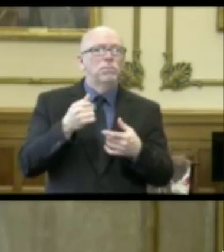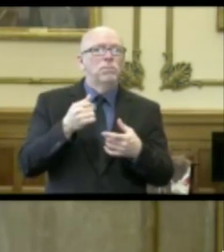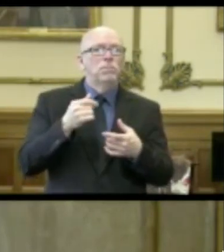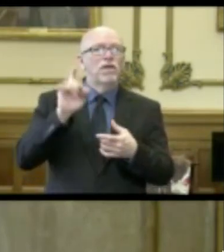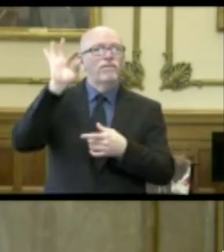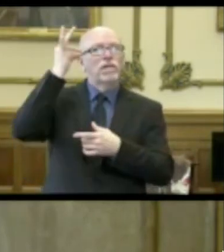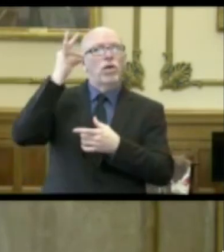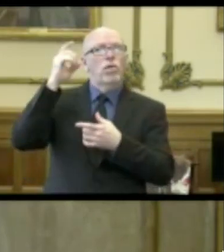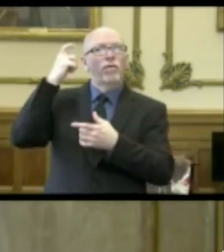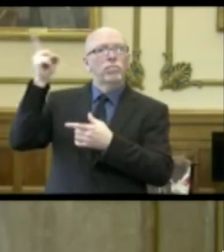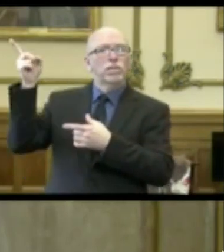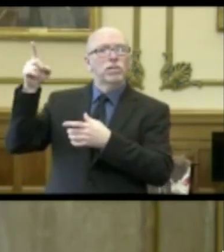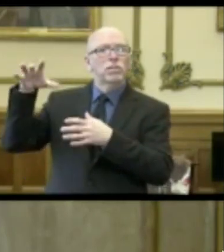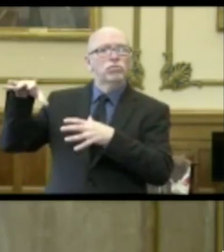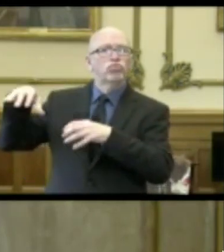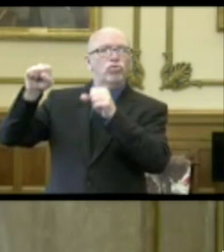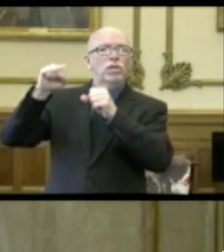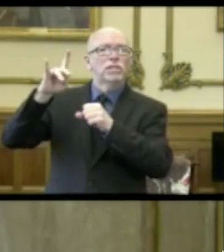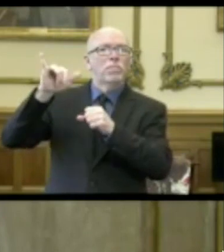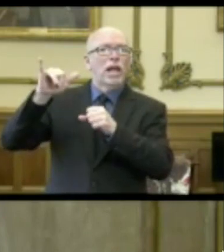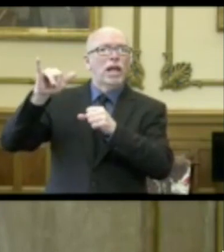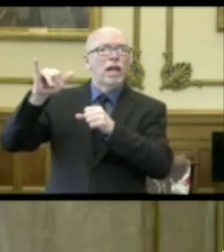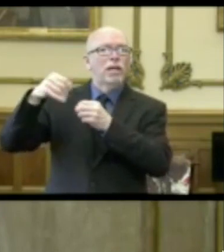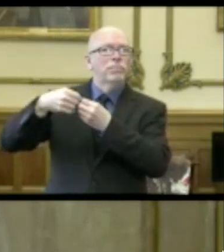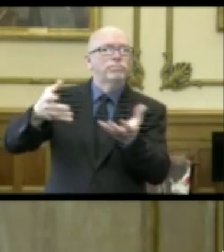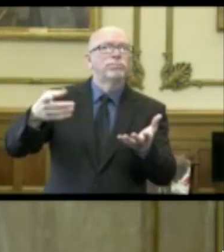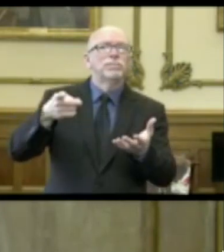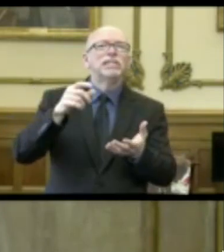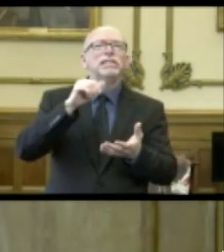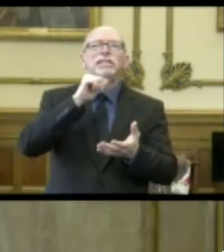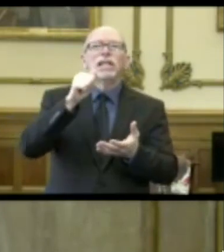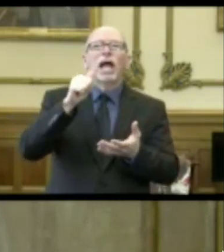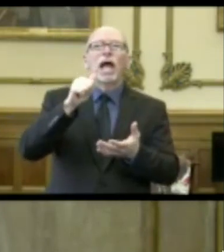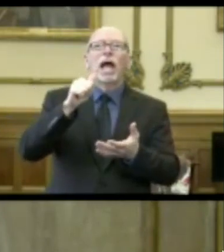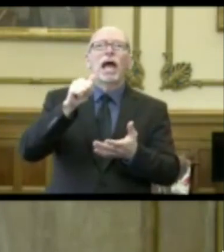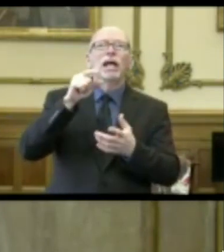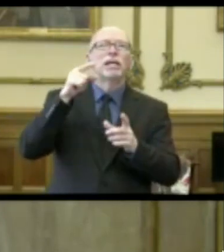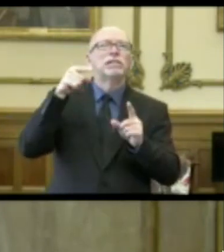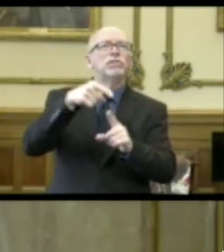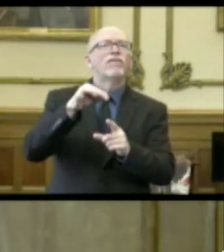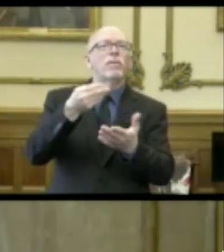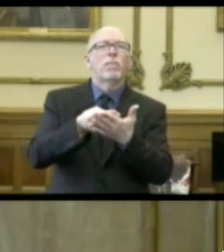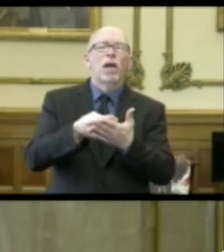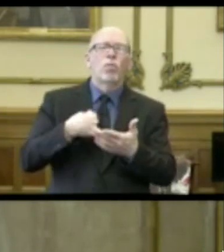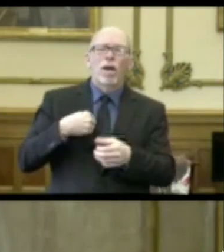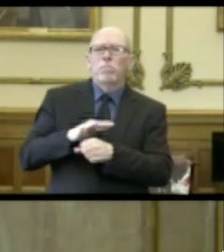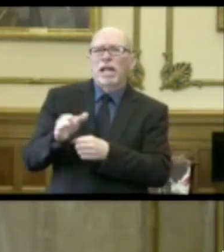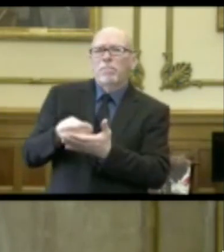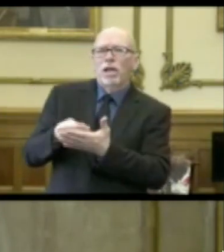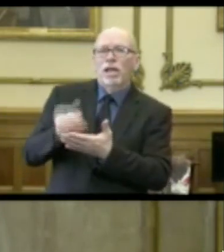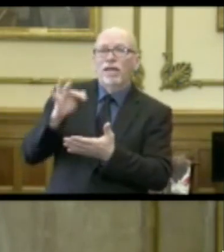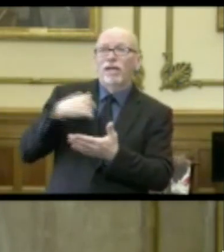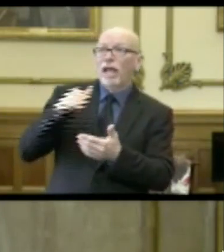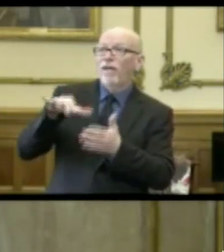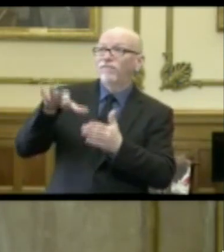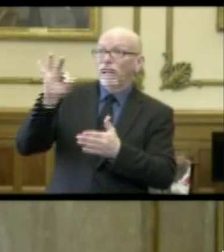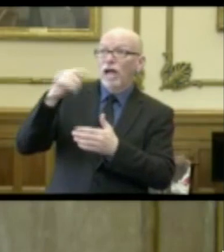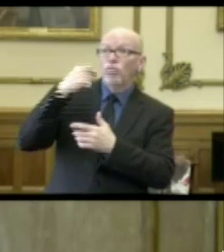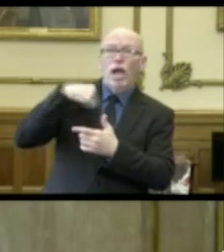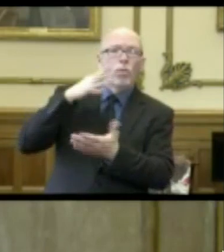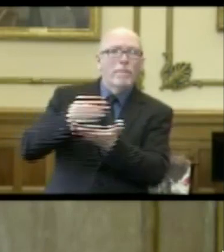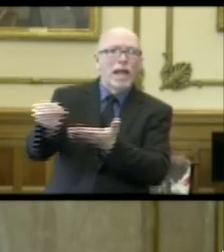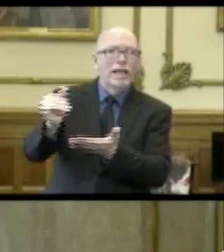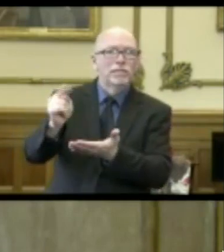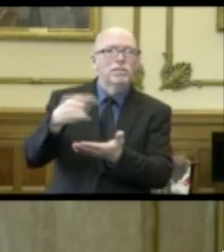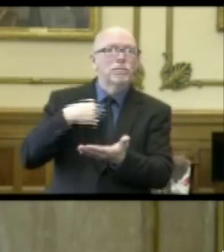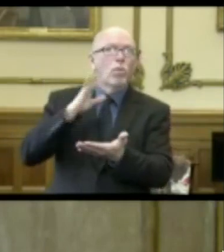federal government has taken over the supply of a lot of this. It's not a question of money. I have plenty of money. If I can find them, I buy them